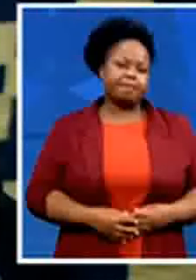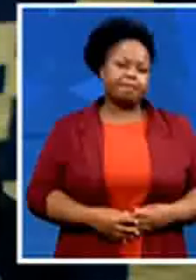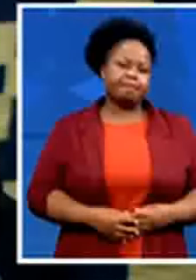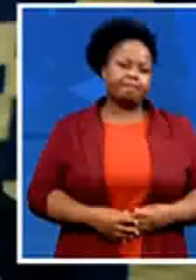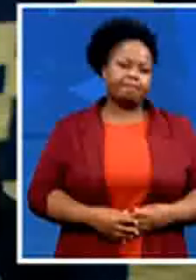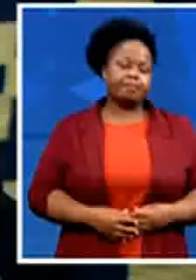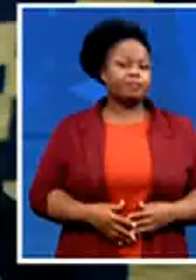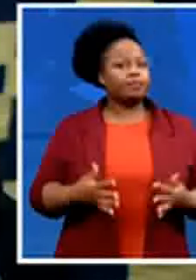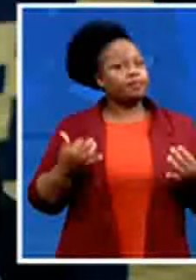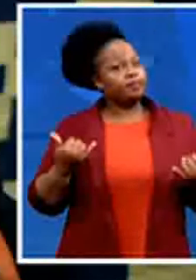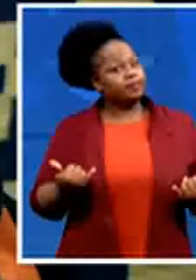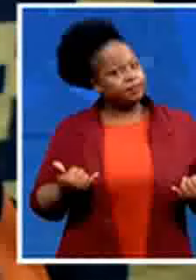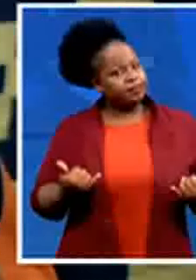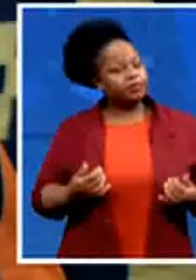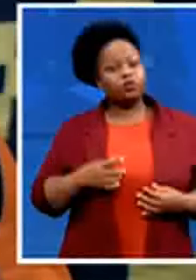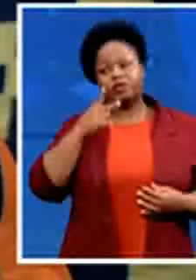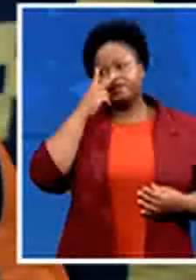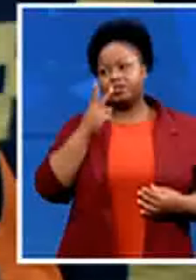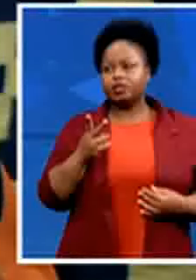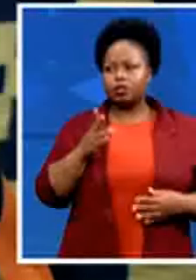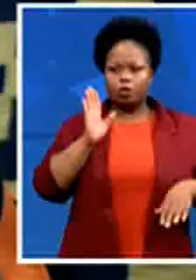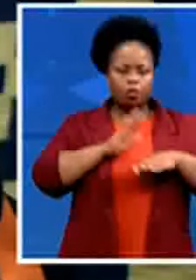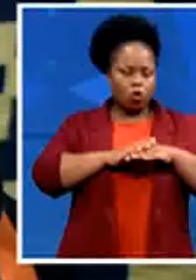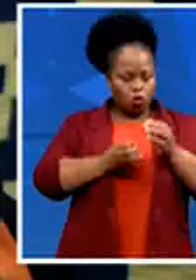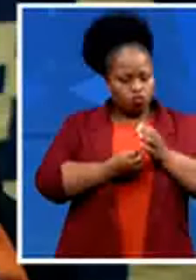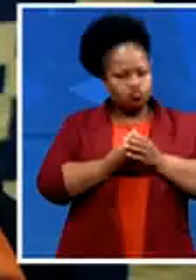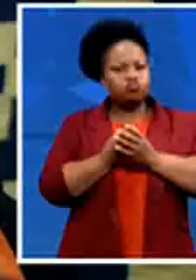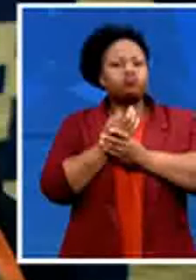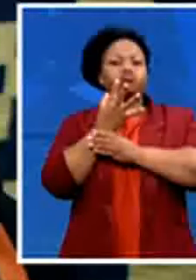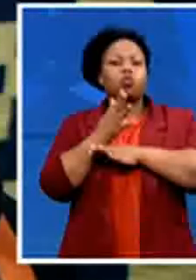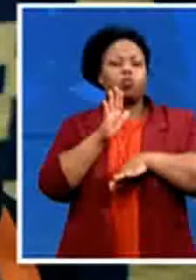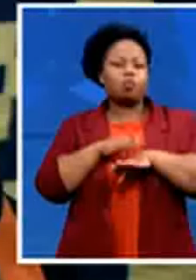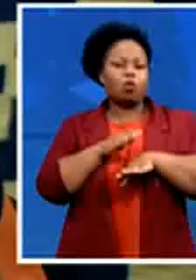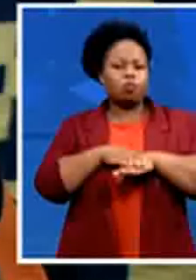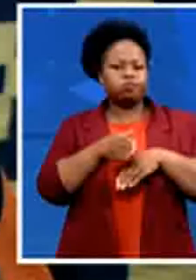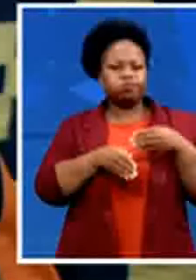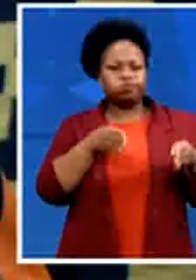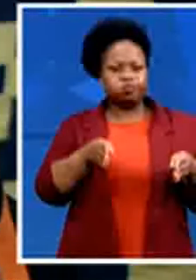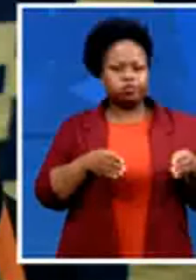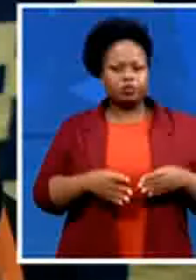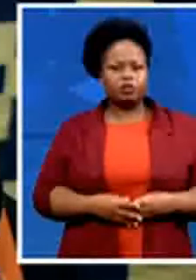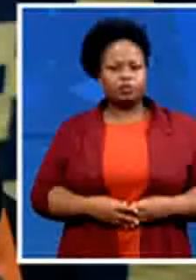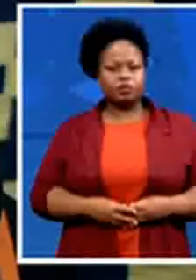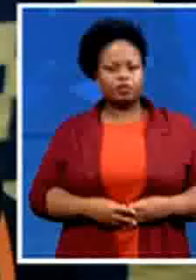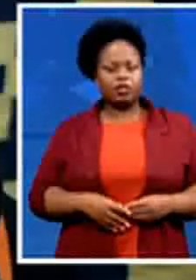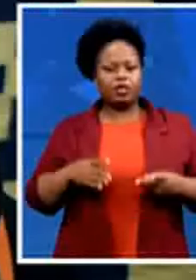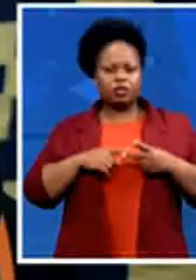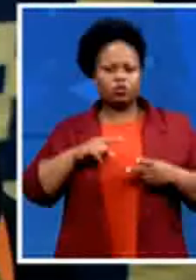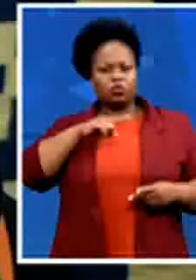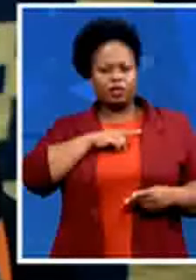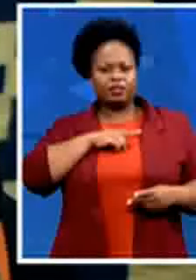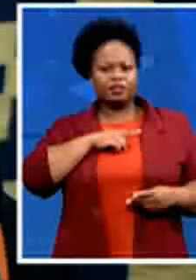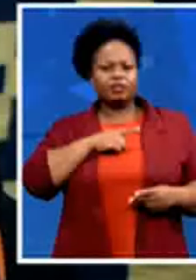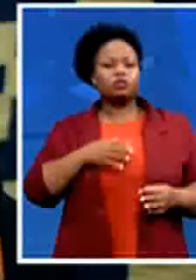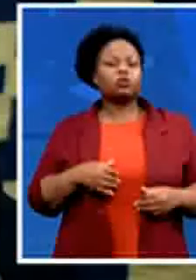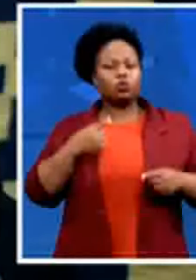substantial growth and we were also able to win in one of the buying elections in george we